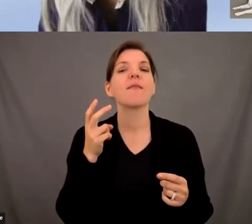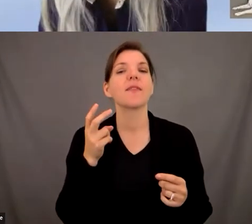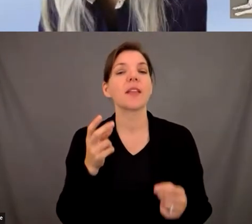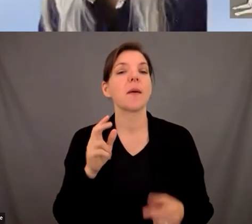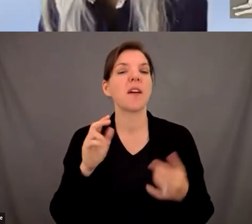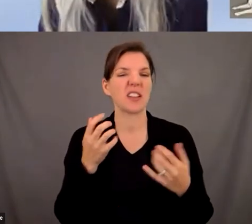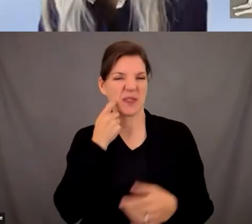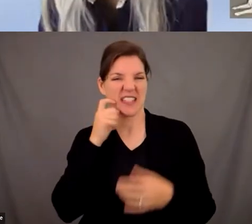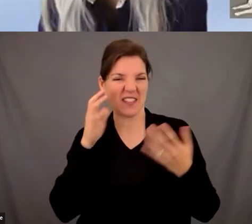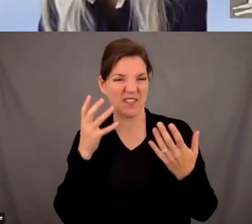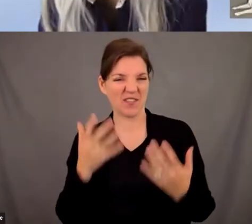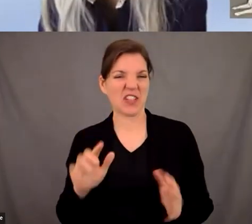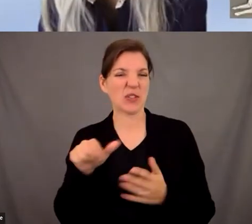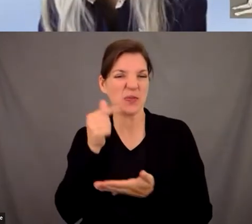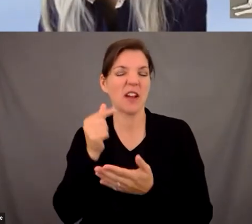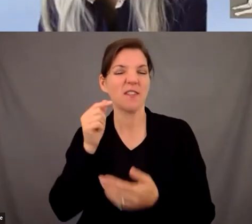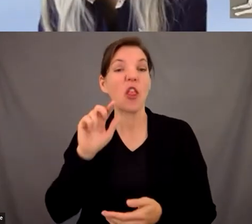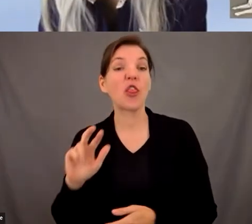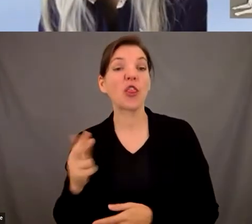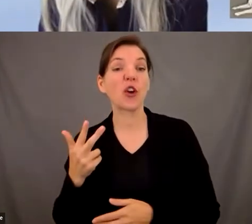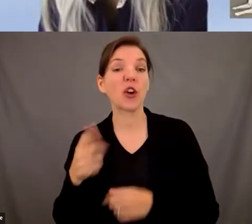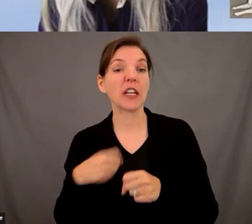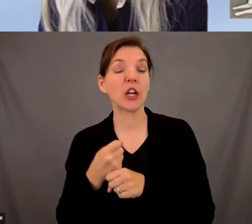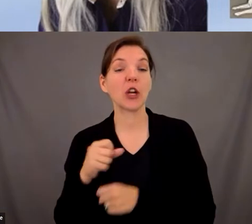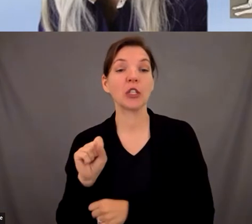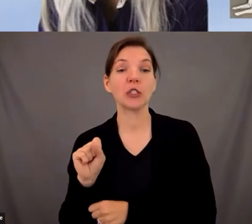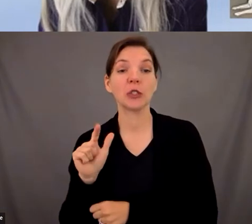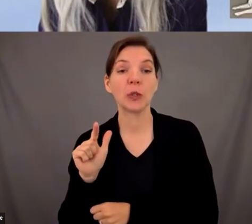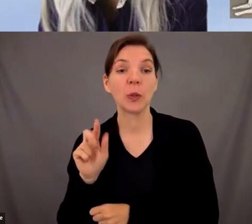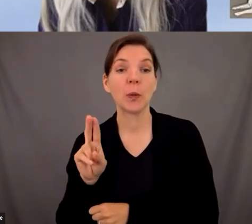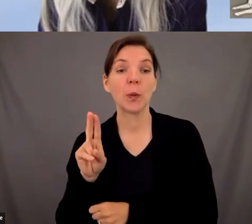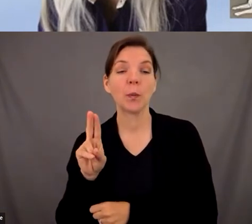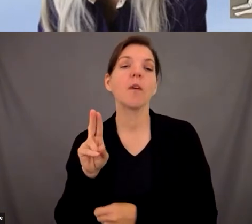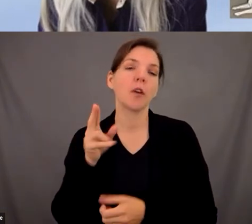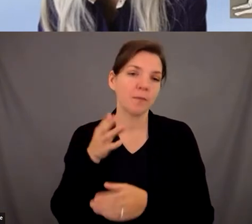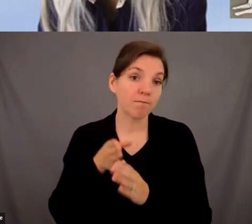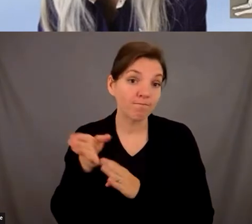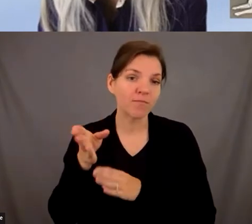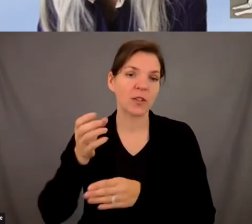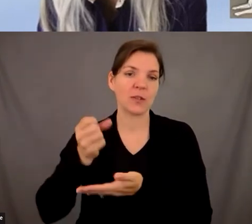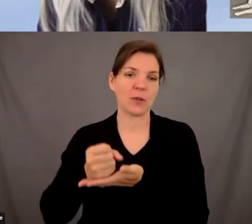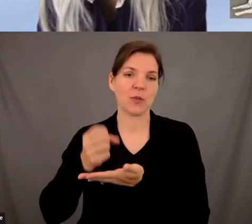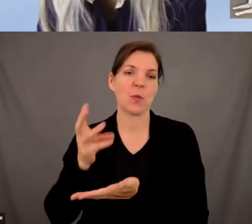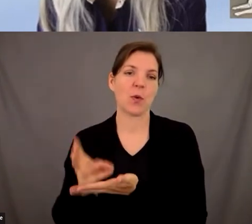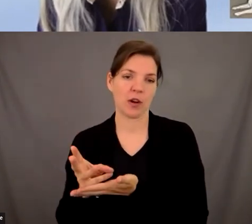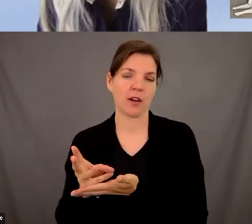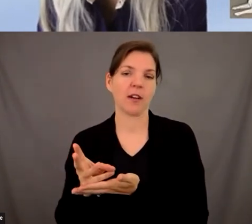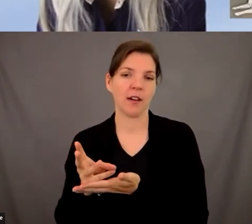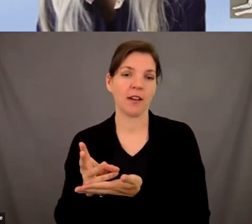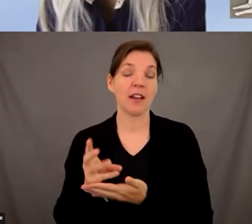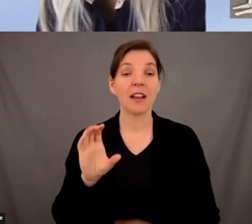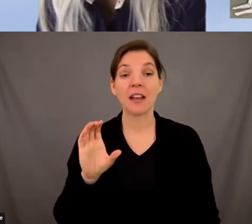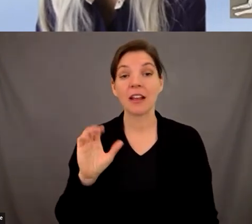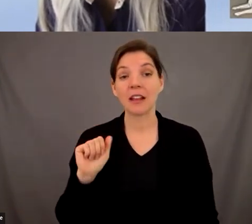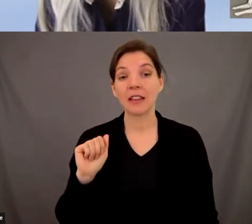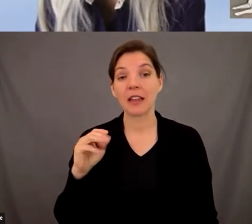at slow um in the in the community development social work um eventually that's where i like to do um and kaplan is is